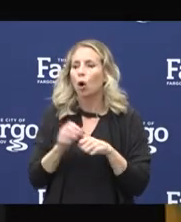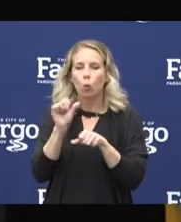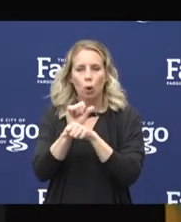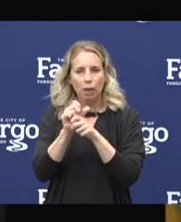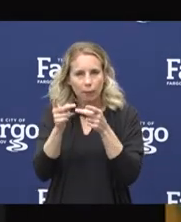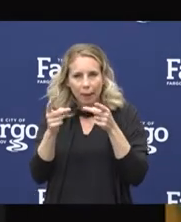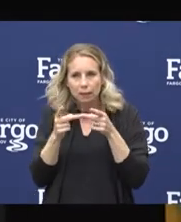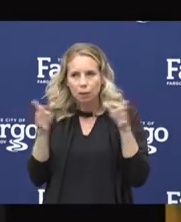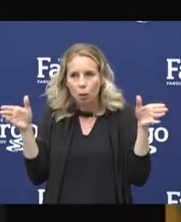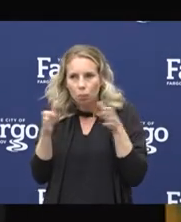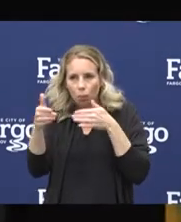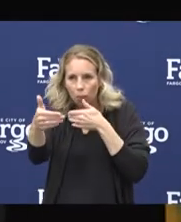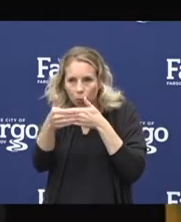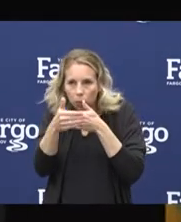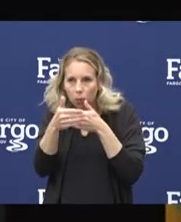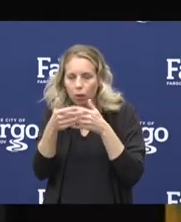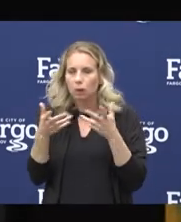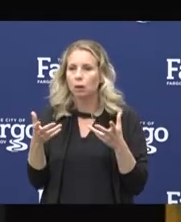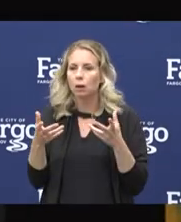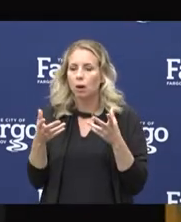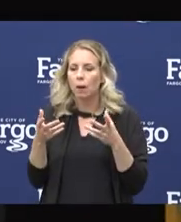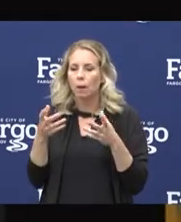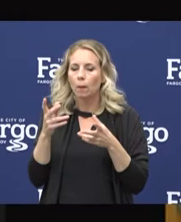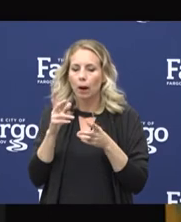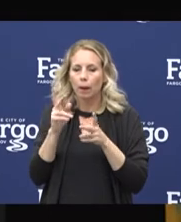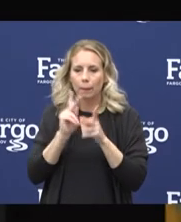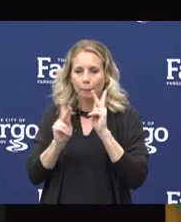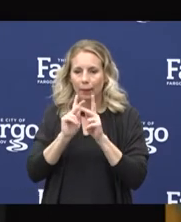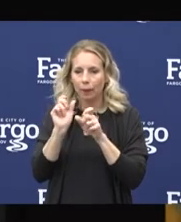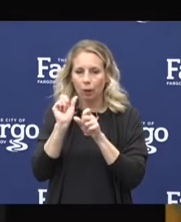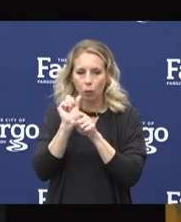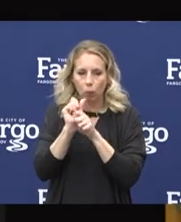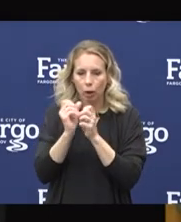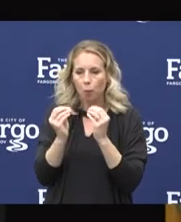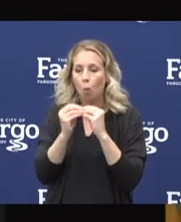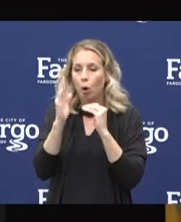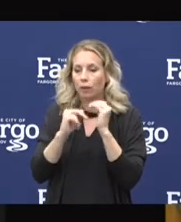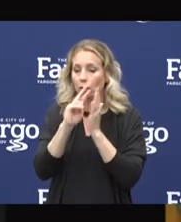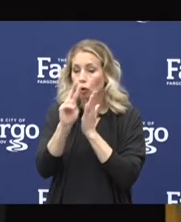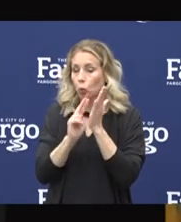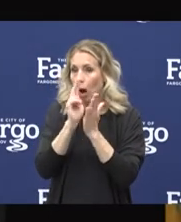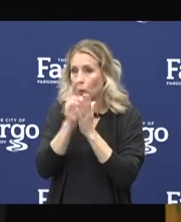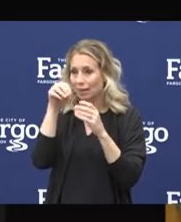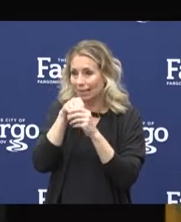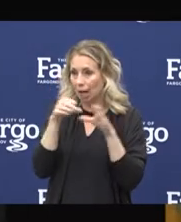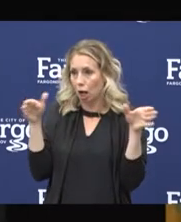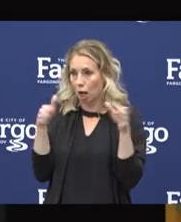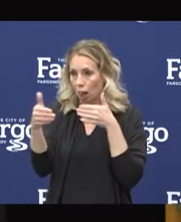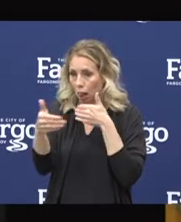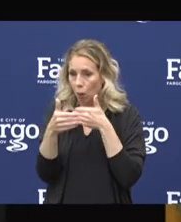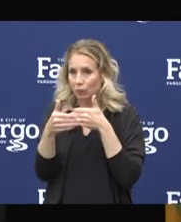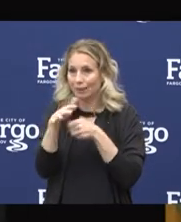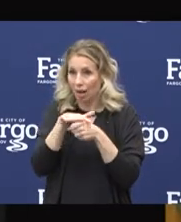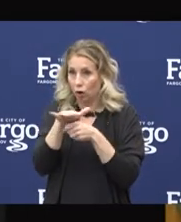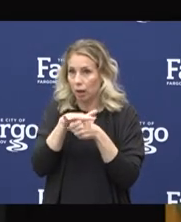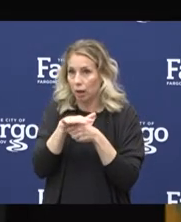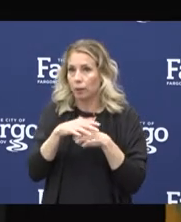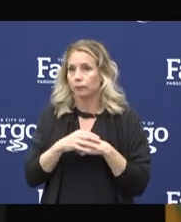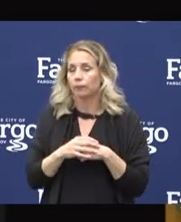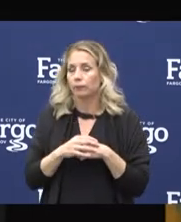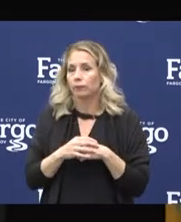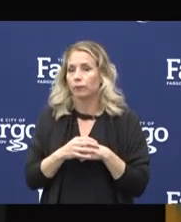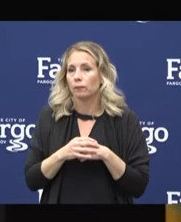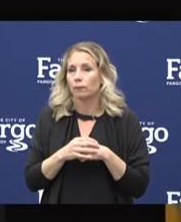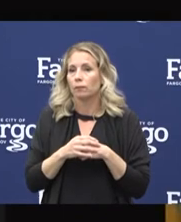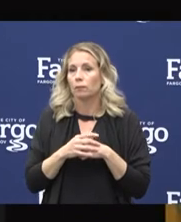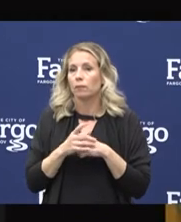that are more confined, where employees spend more than two hours in a kind of a confined atmosphere. We look at